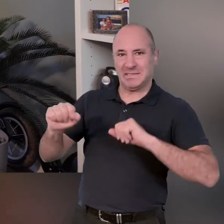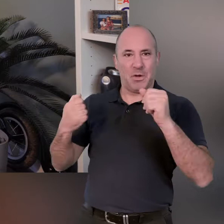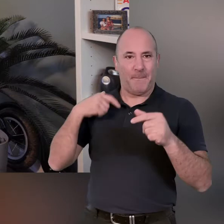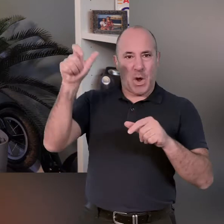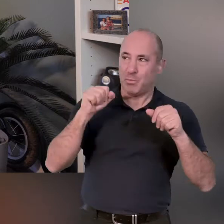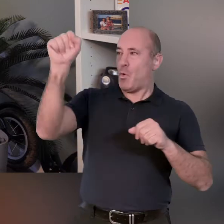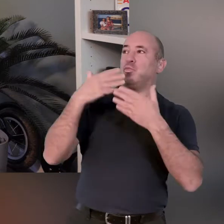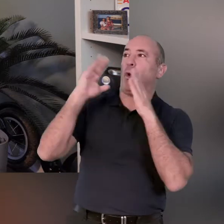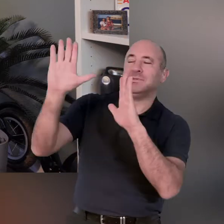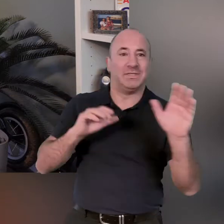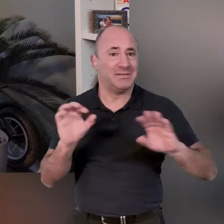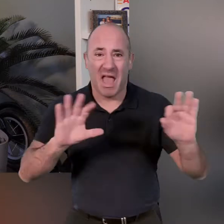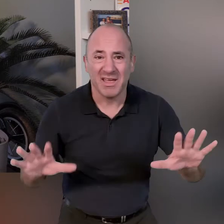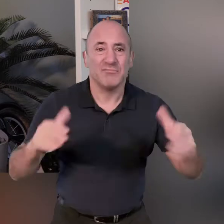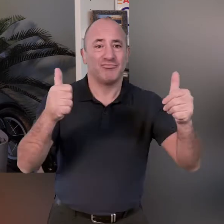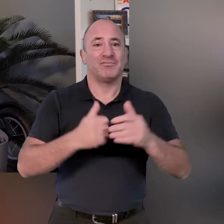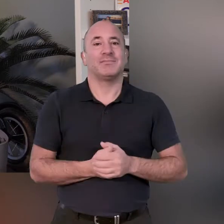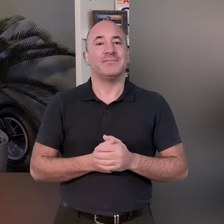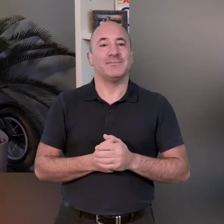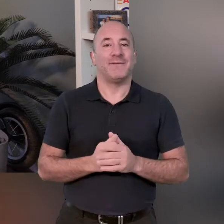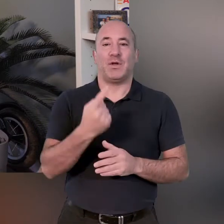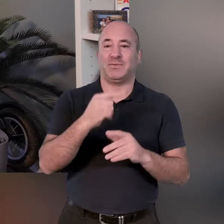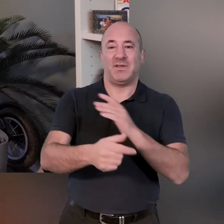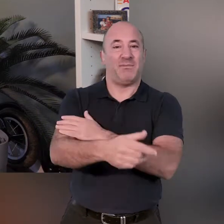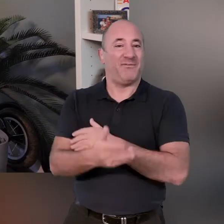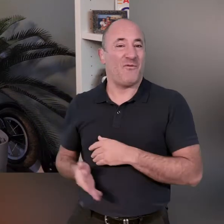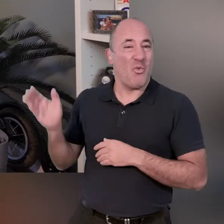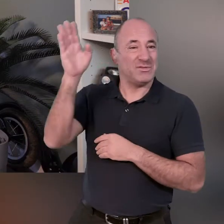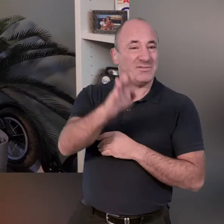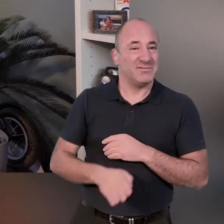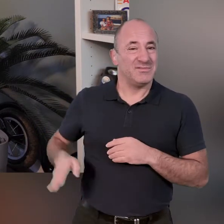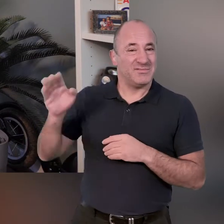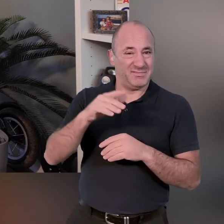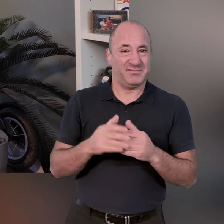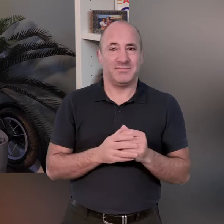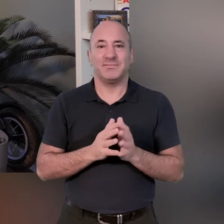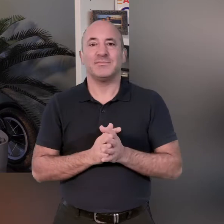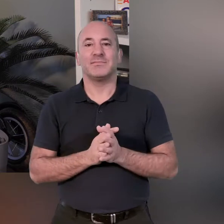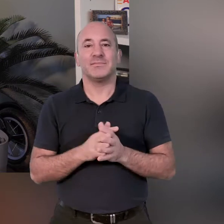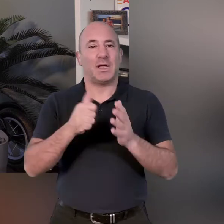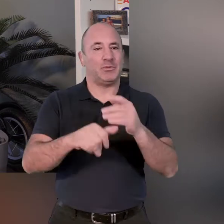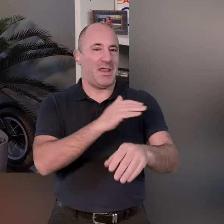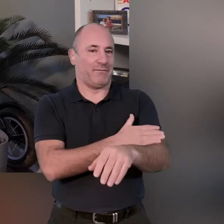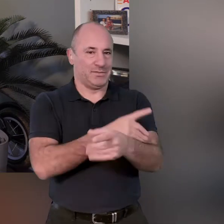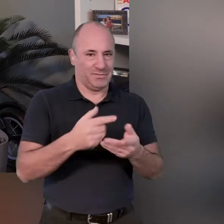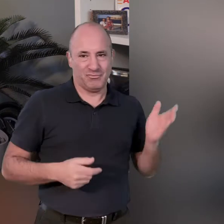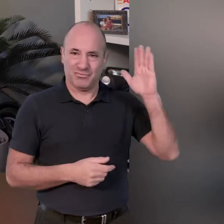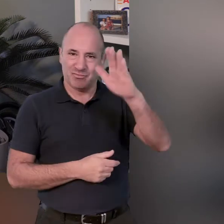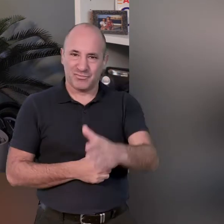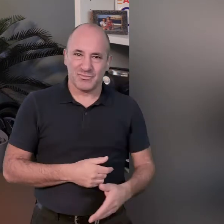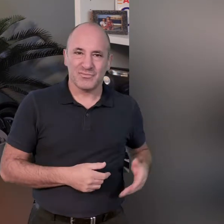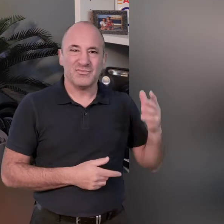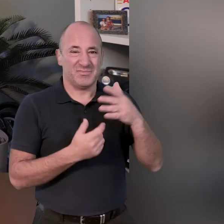you're not going to hit anything or anyone and we're just going to start swinging our arm forwards around in a big circle brushing it past your ear and then